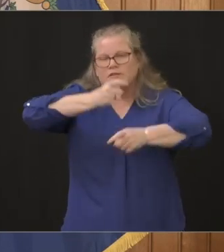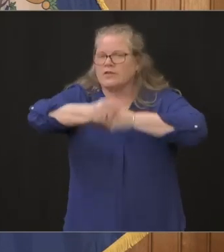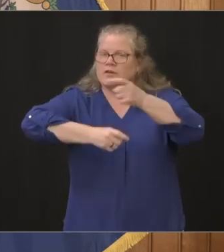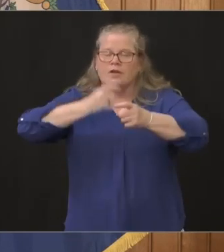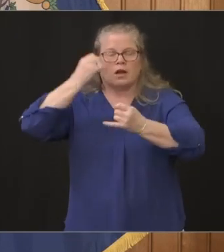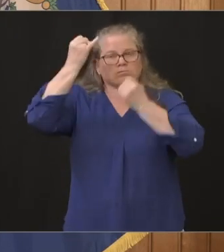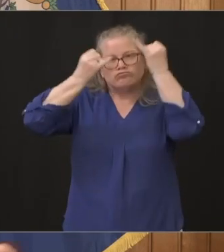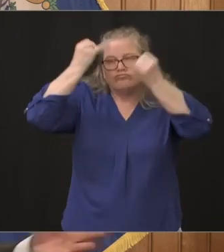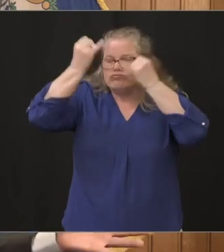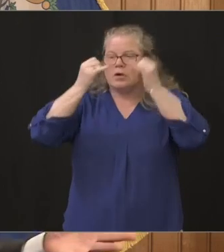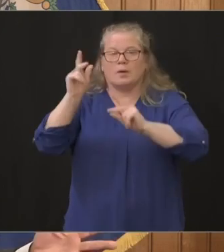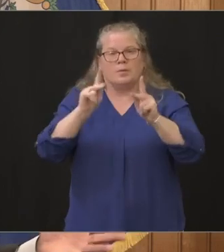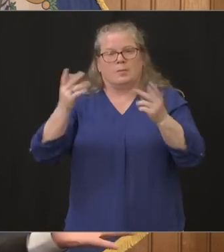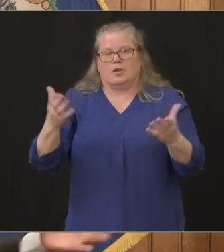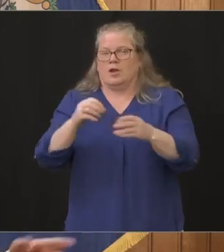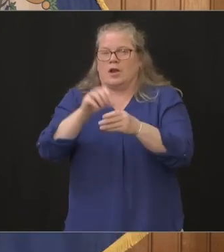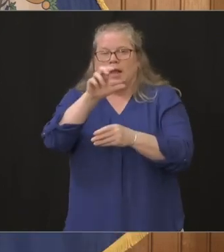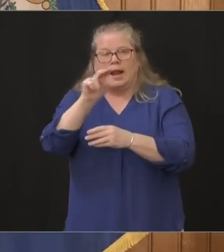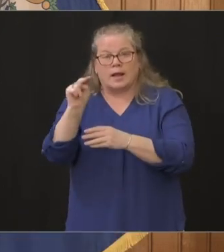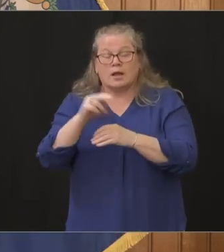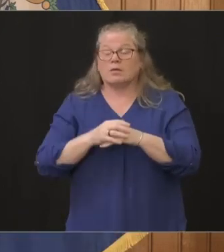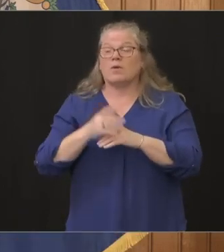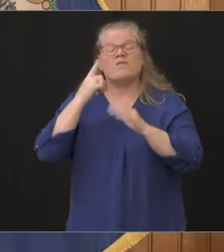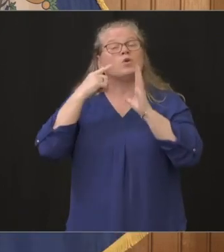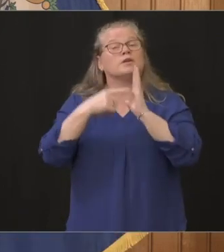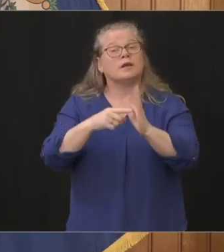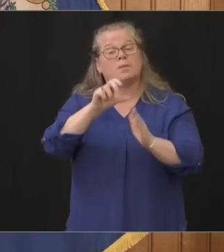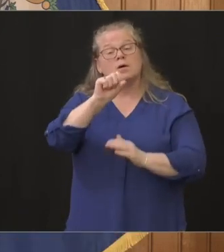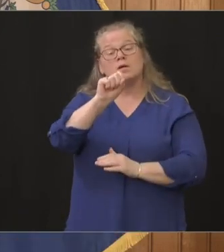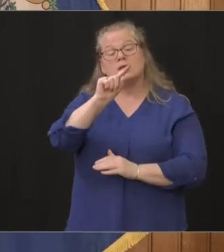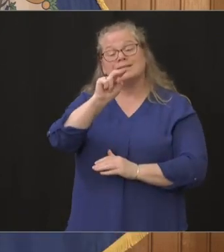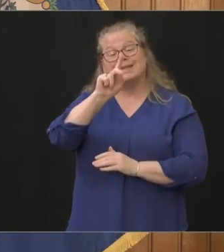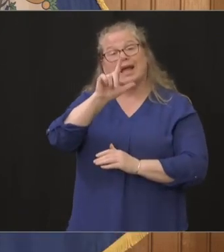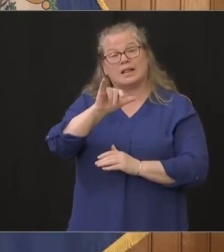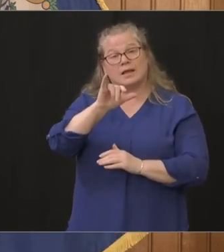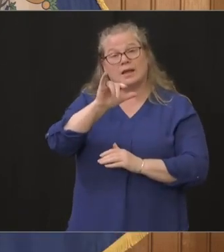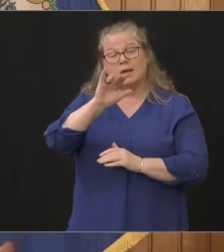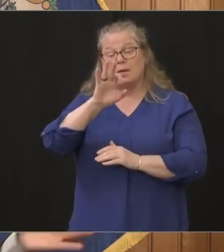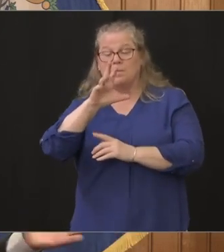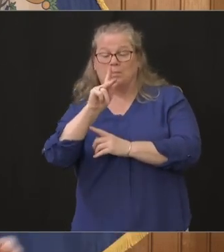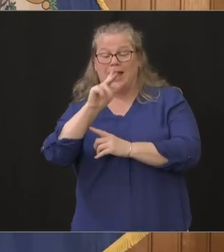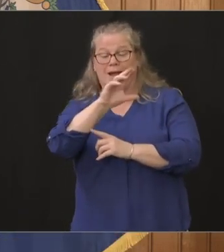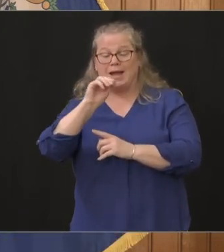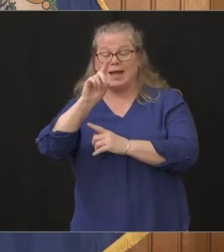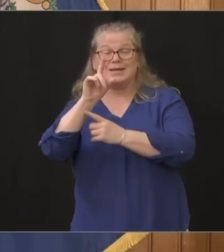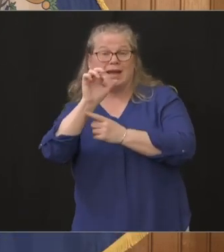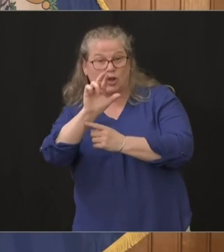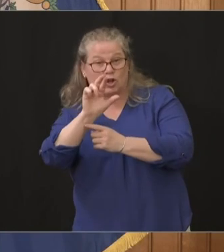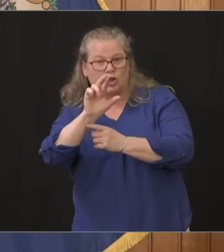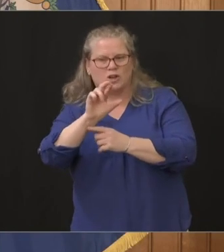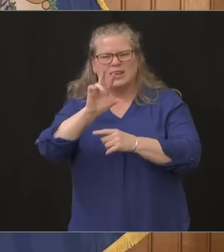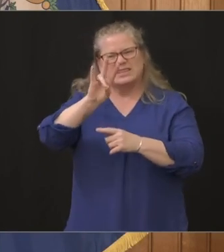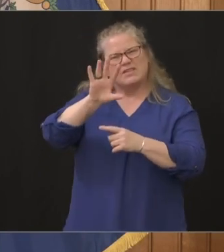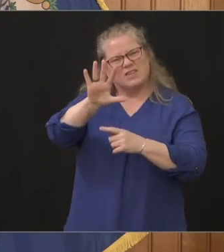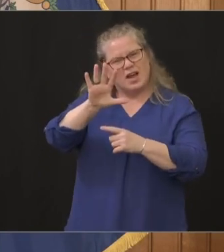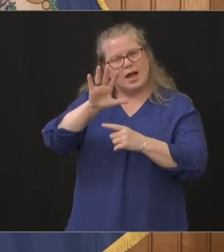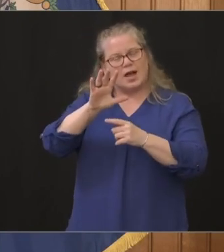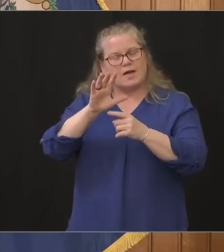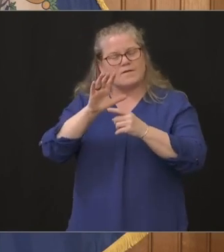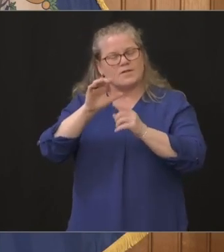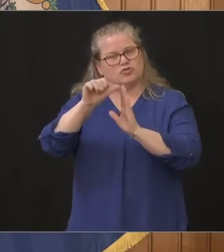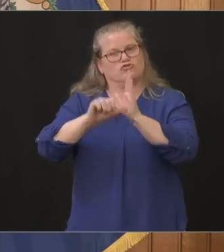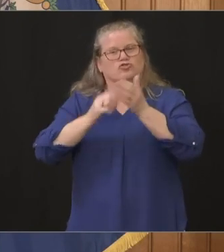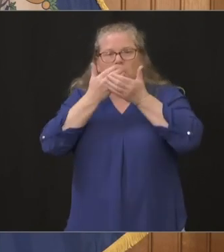Stanley Black and Decker you were just telling me donated 75,000 surgical masks to Hartford Health which has